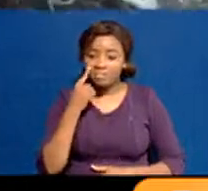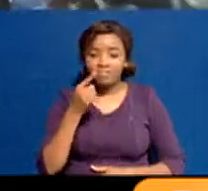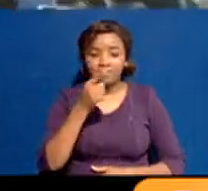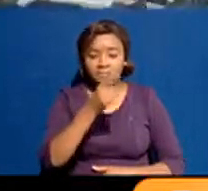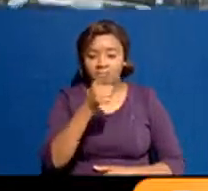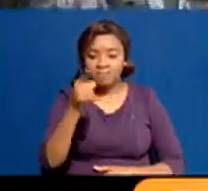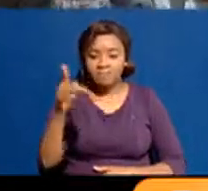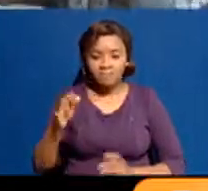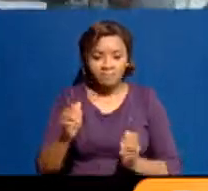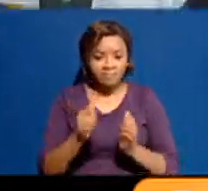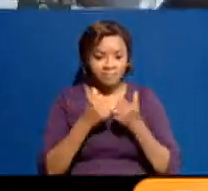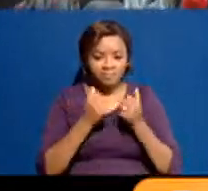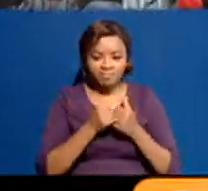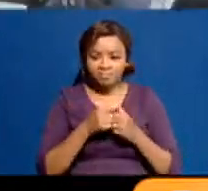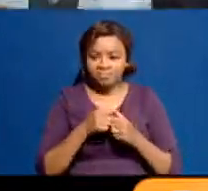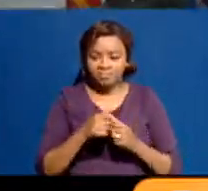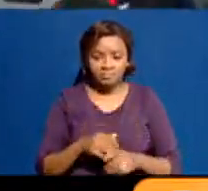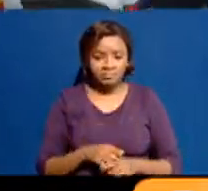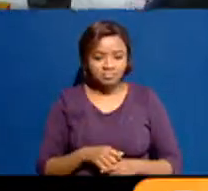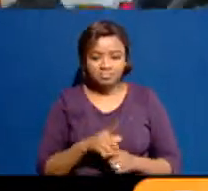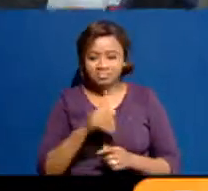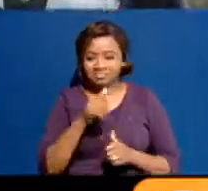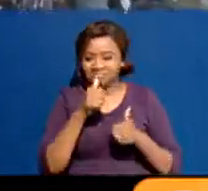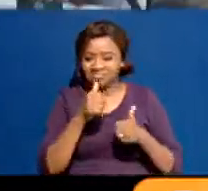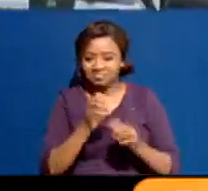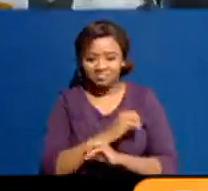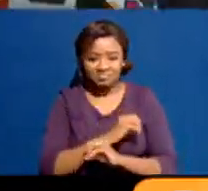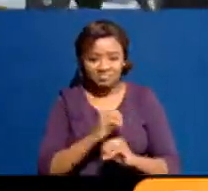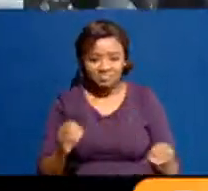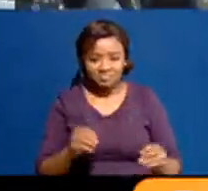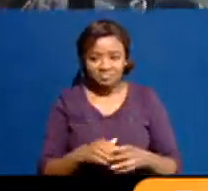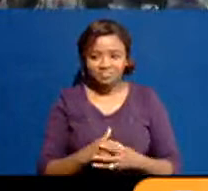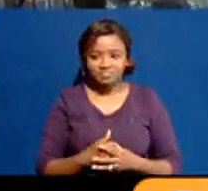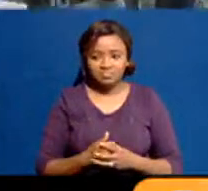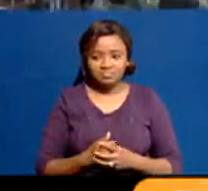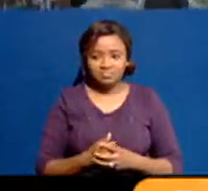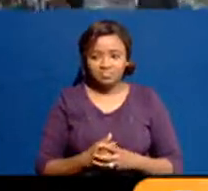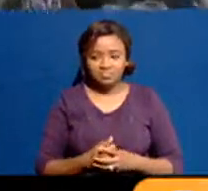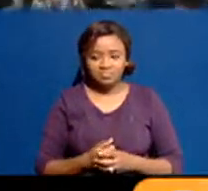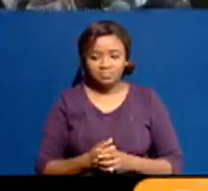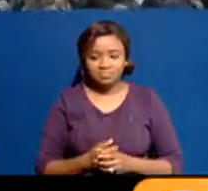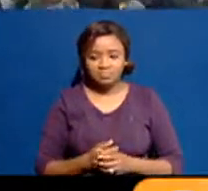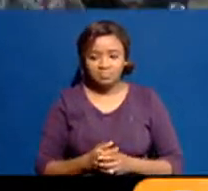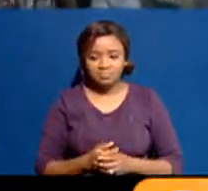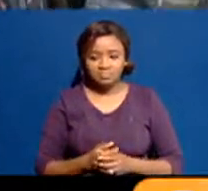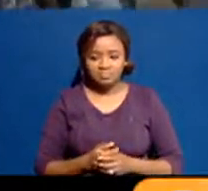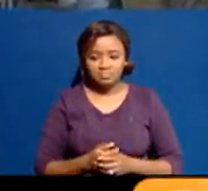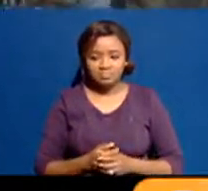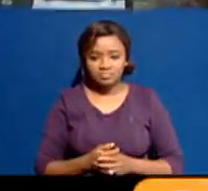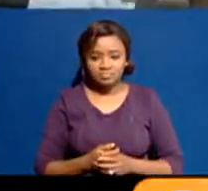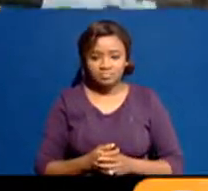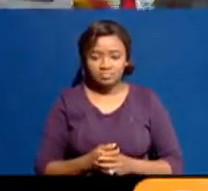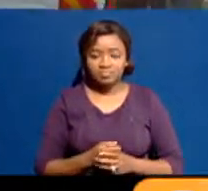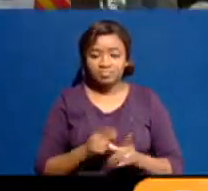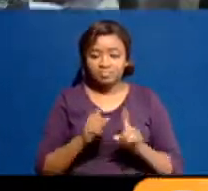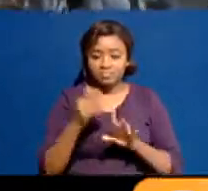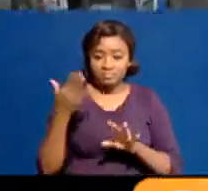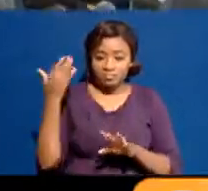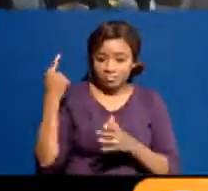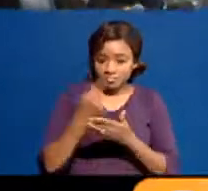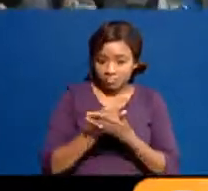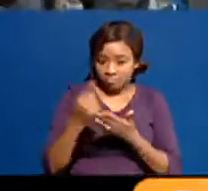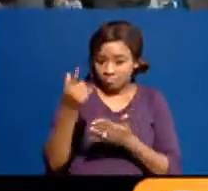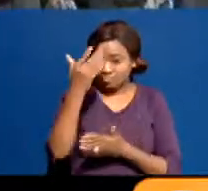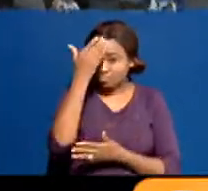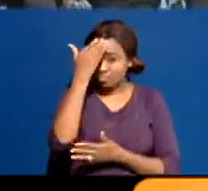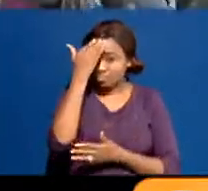unprecedented to an extent, but also is a playbook that we've seen in the past, play, come play. Now, last Monday, because that's what